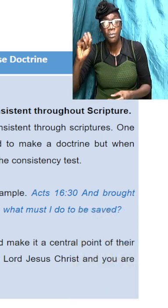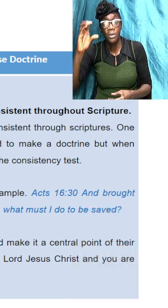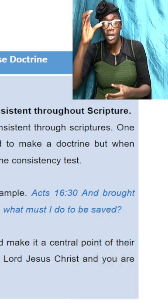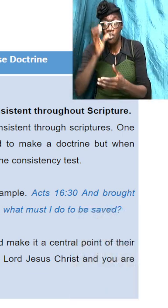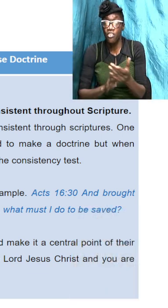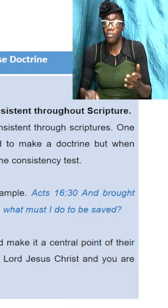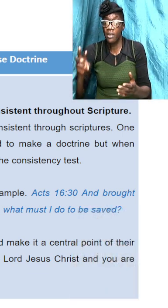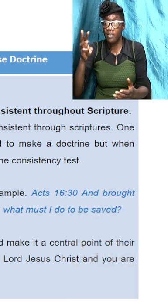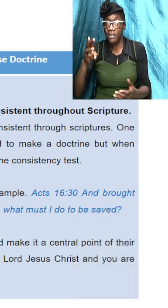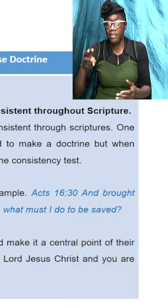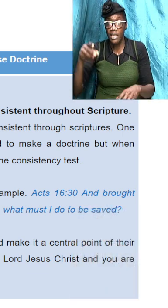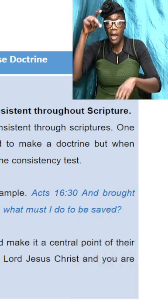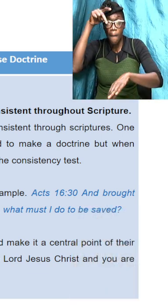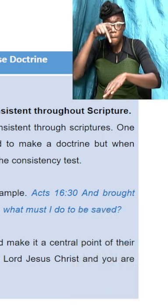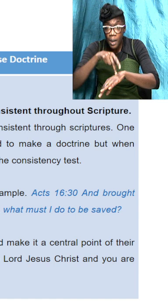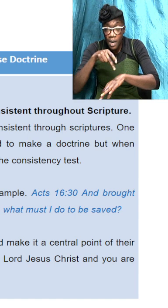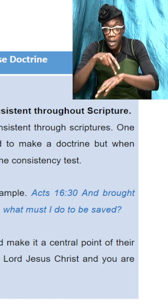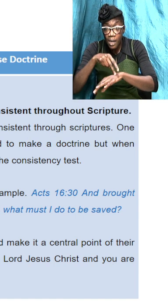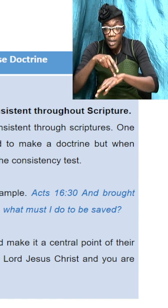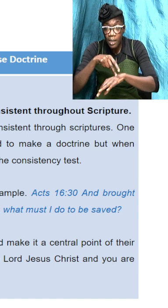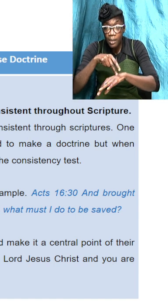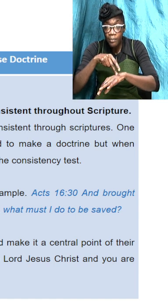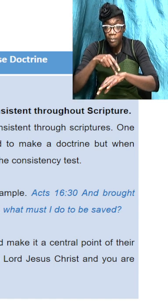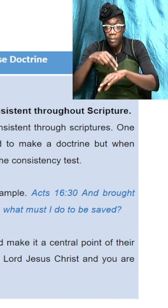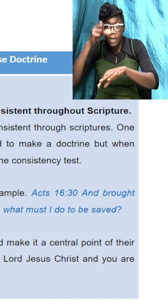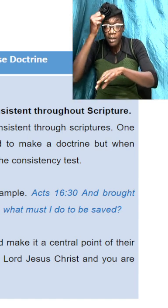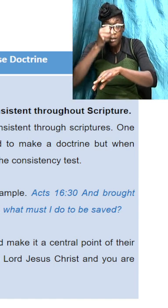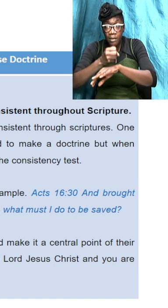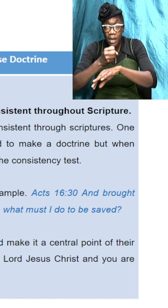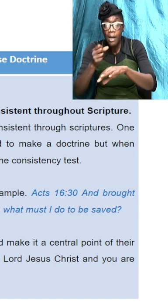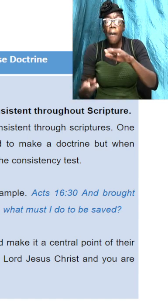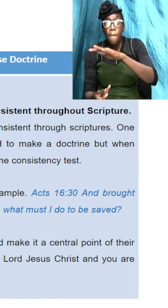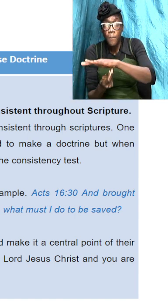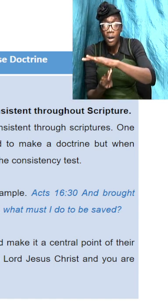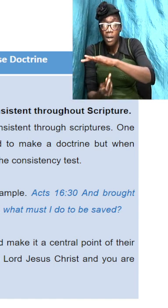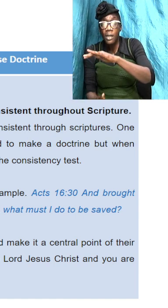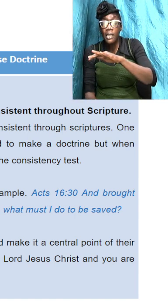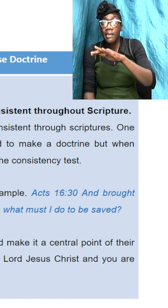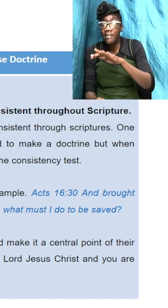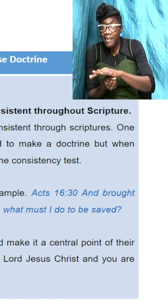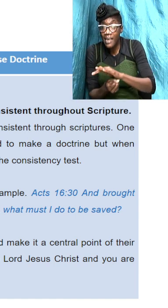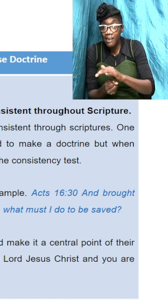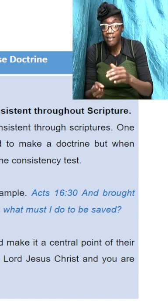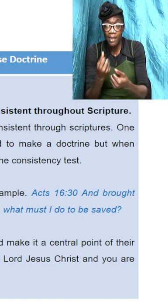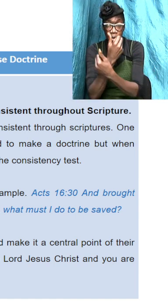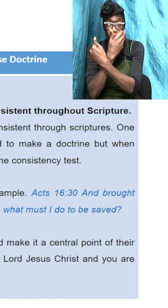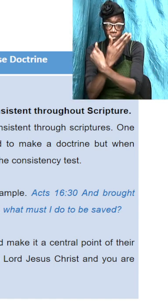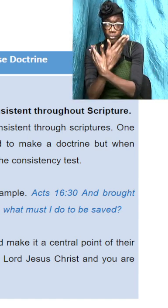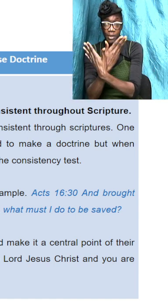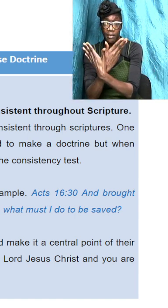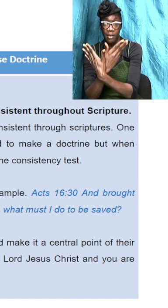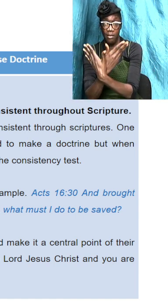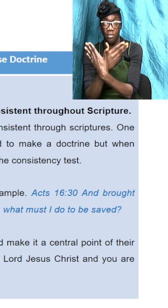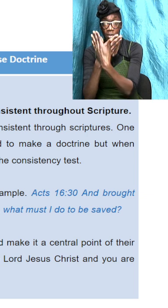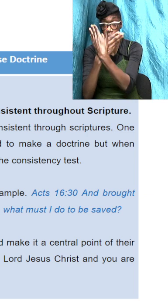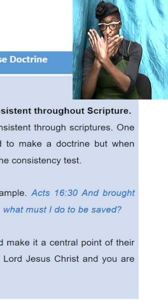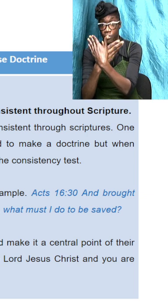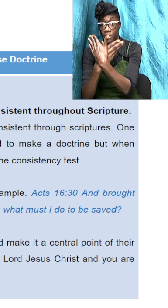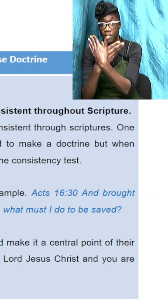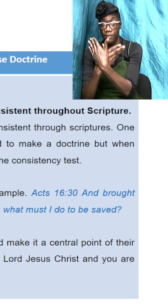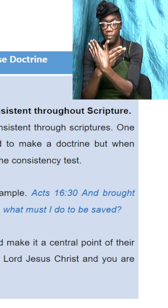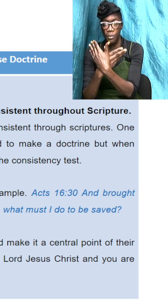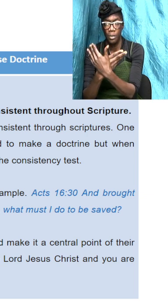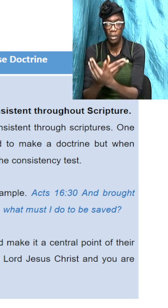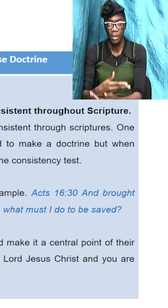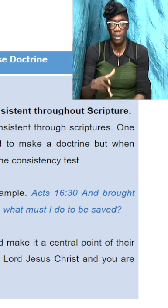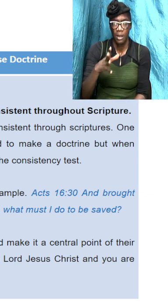right there was a damsel that was possessed with a spirit of divination and that damsel was